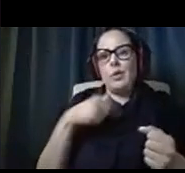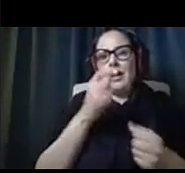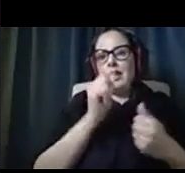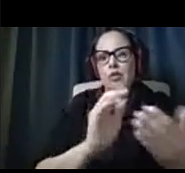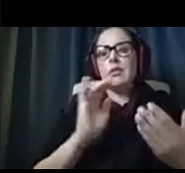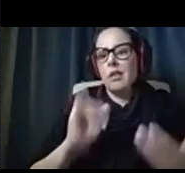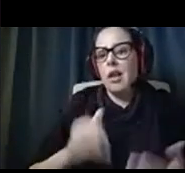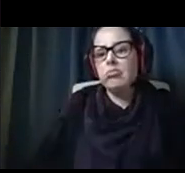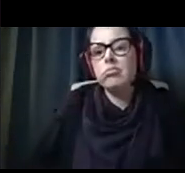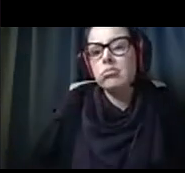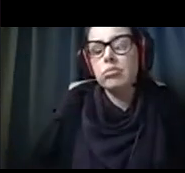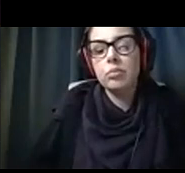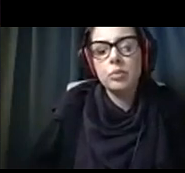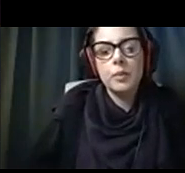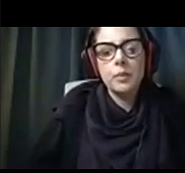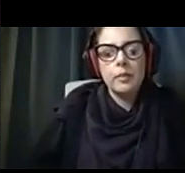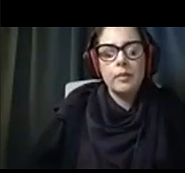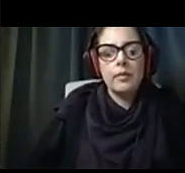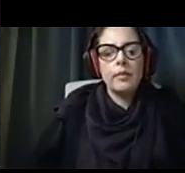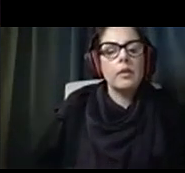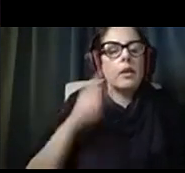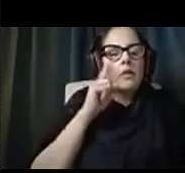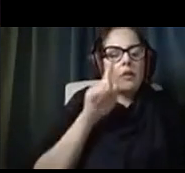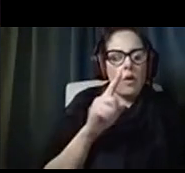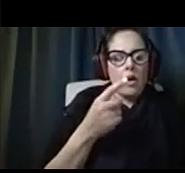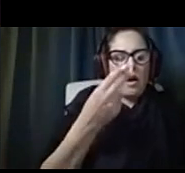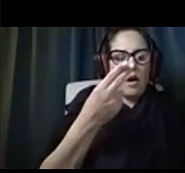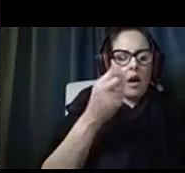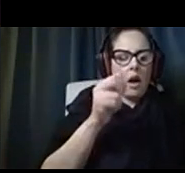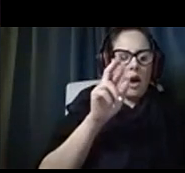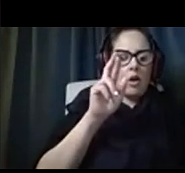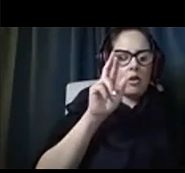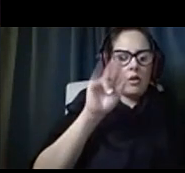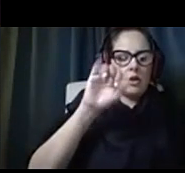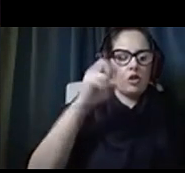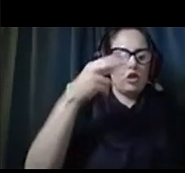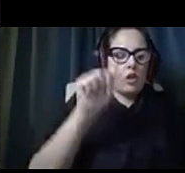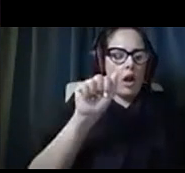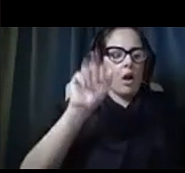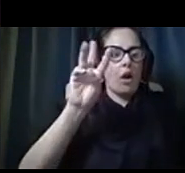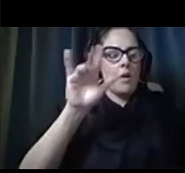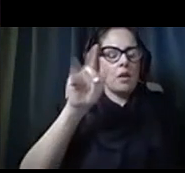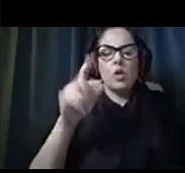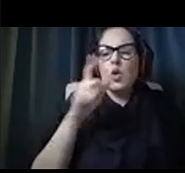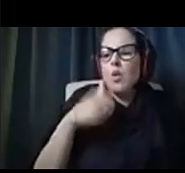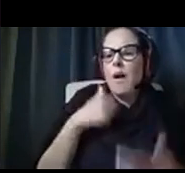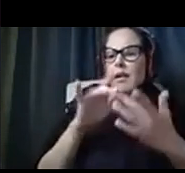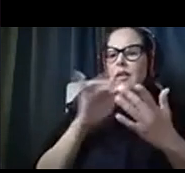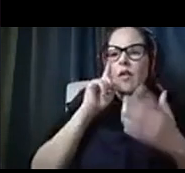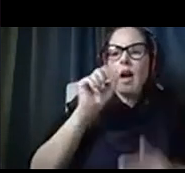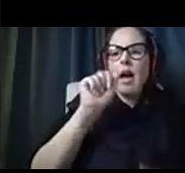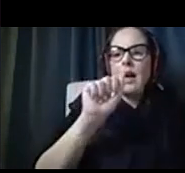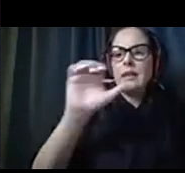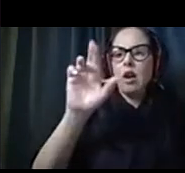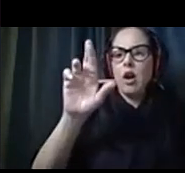that for Harisha Willis, who do I contact for the ACRC videos? I have a few